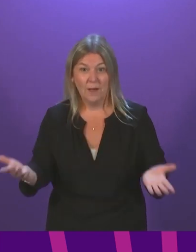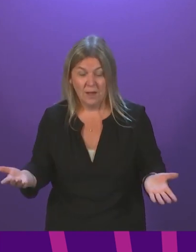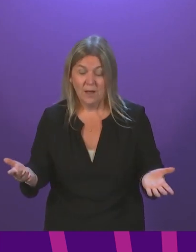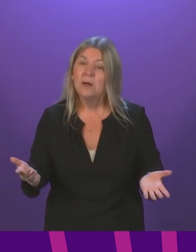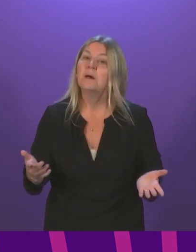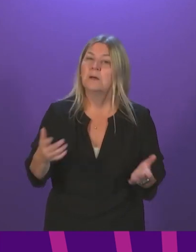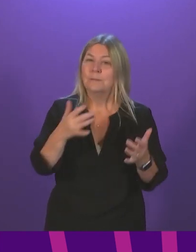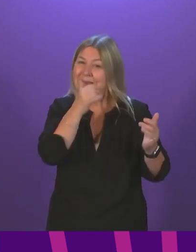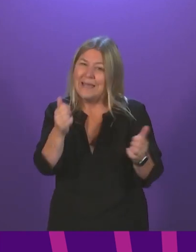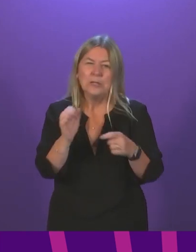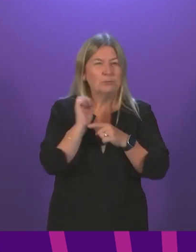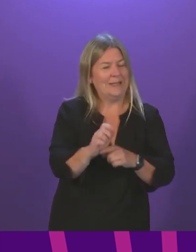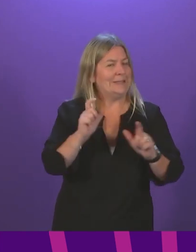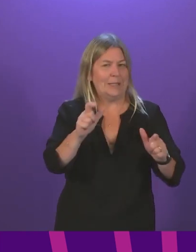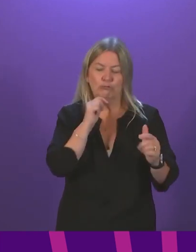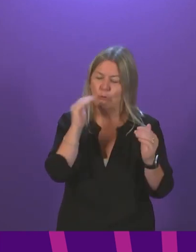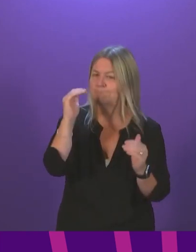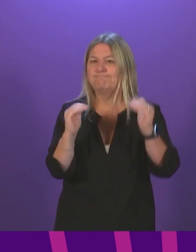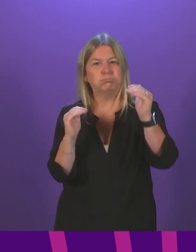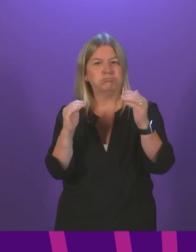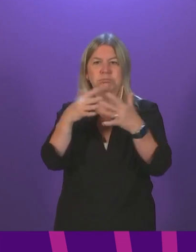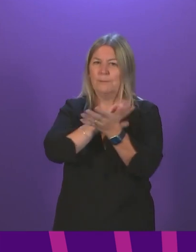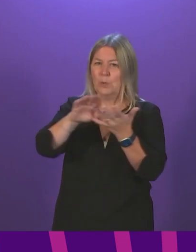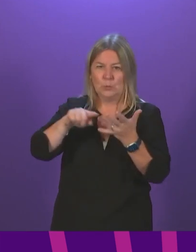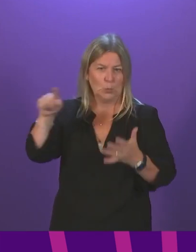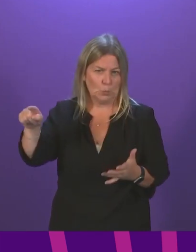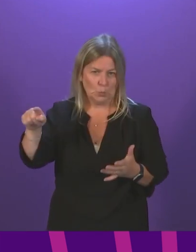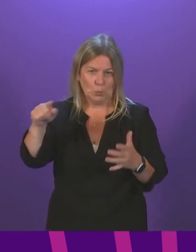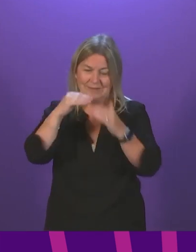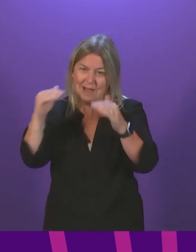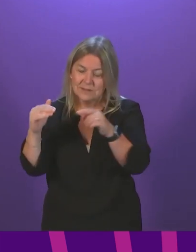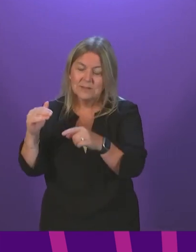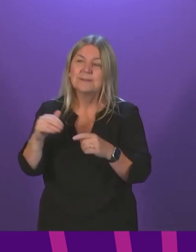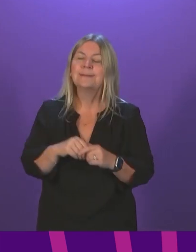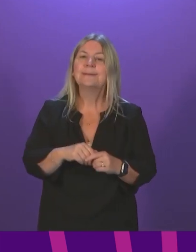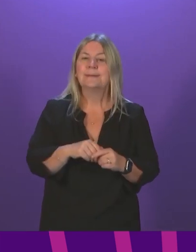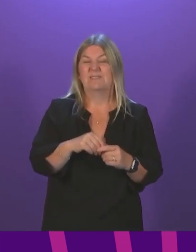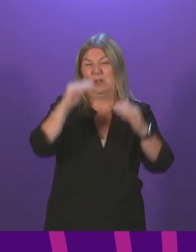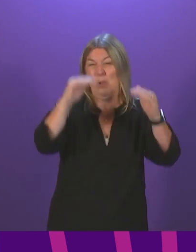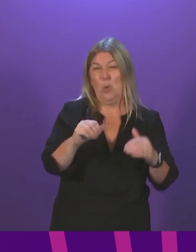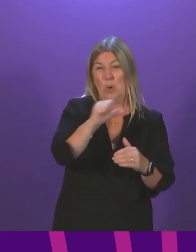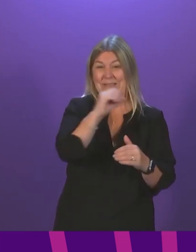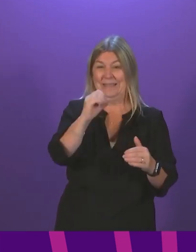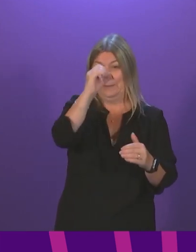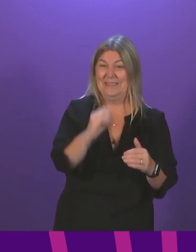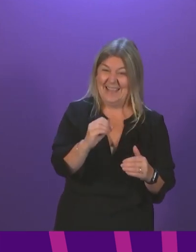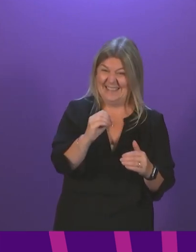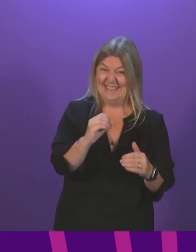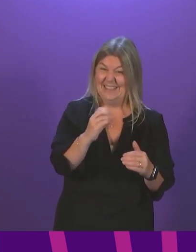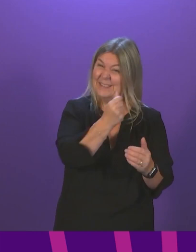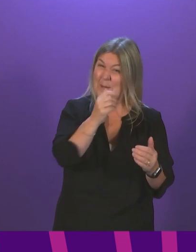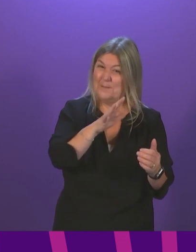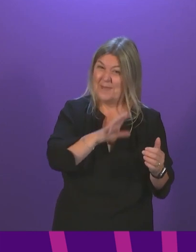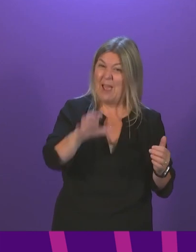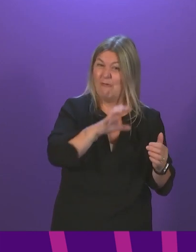Health Organisation standards. It is as low as 60% in some areas. I also noted last week that the First Minister referenced